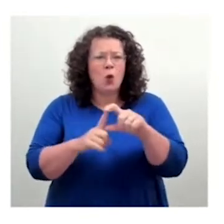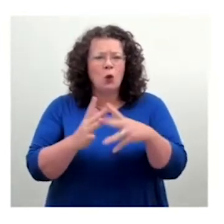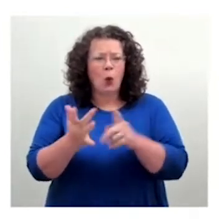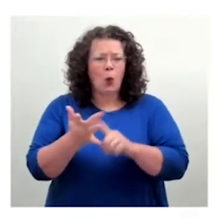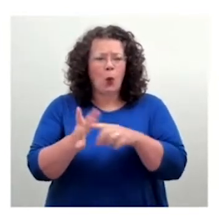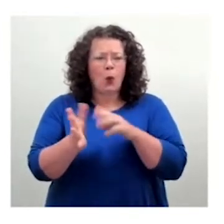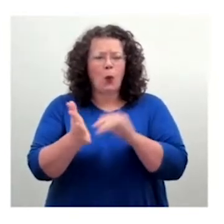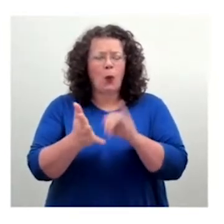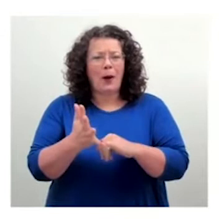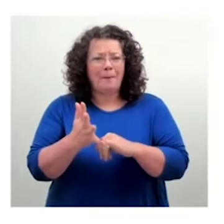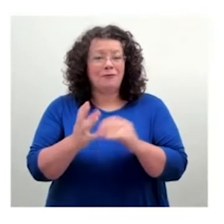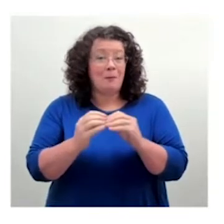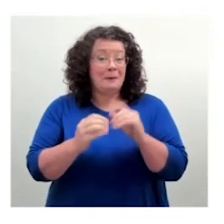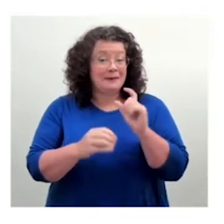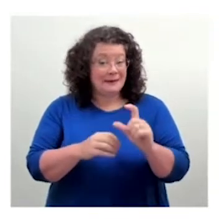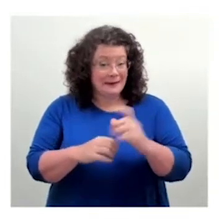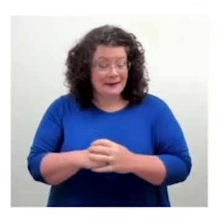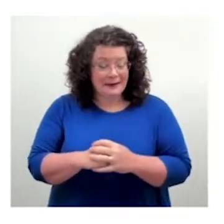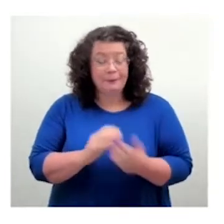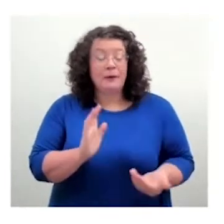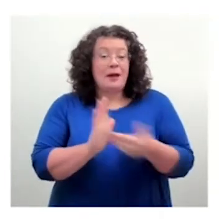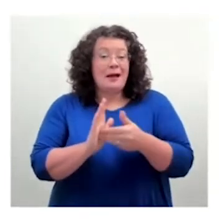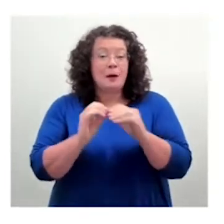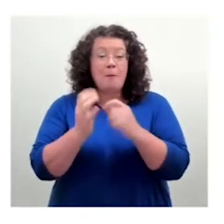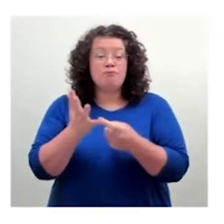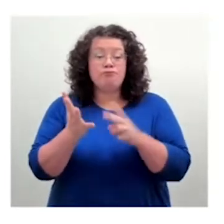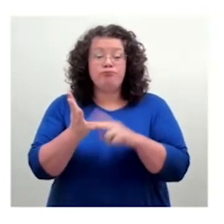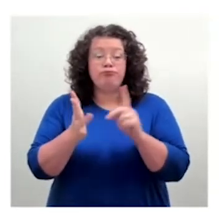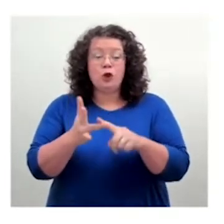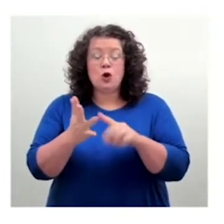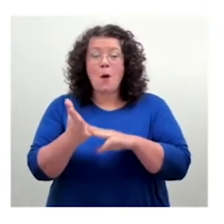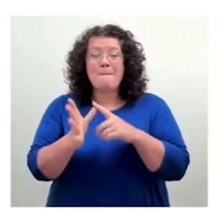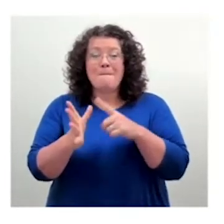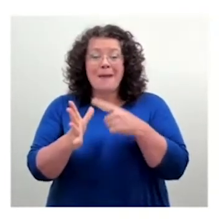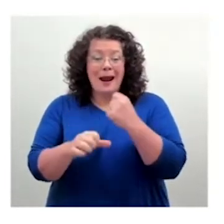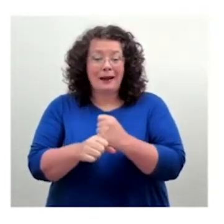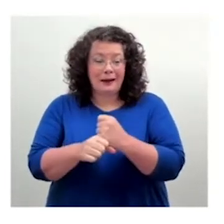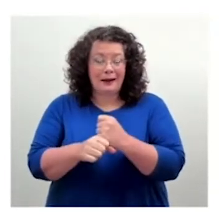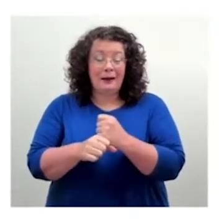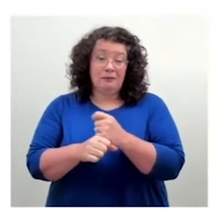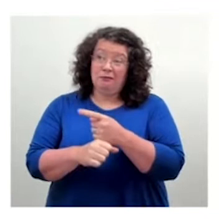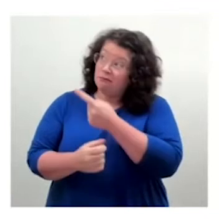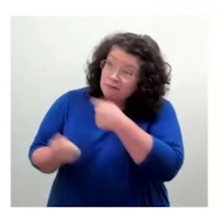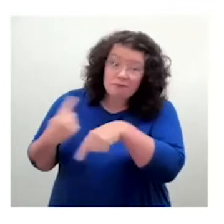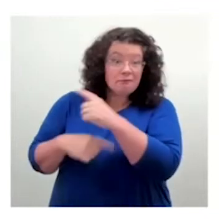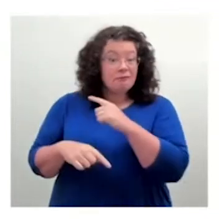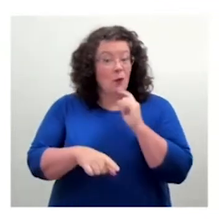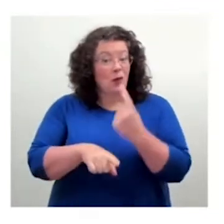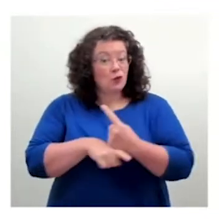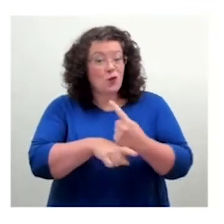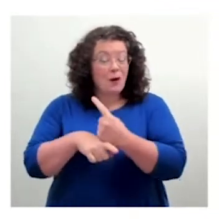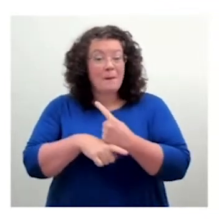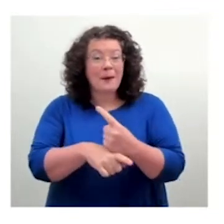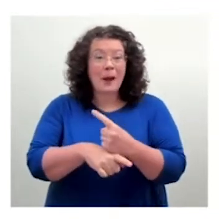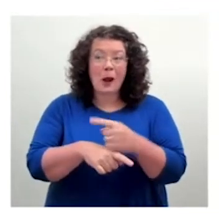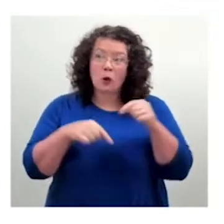And between them, they're going to be talking about this journey they took around the BBC, looking at pulling